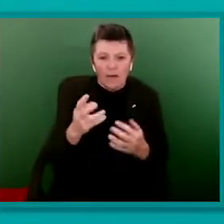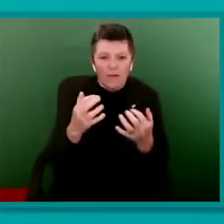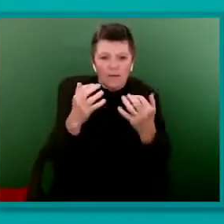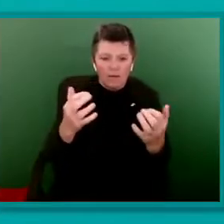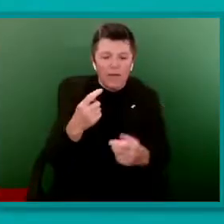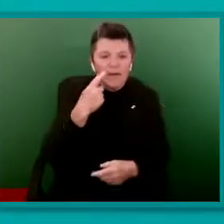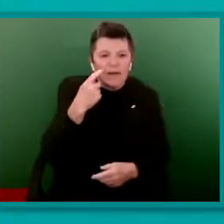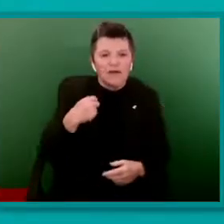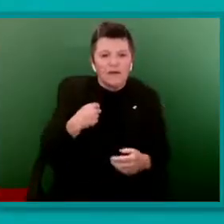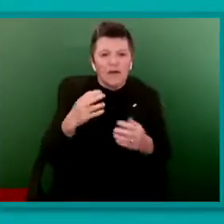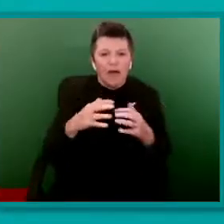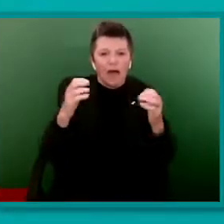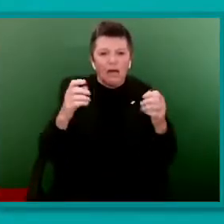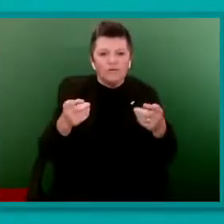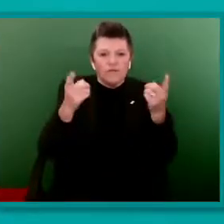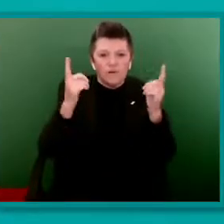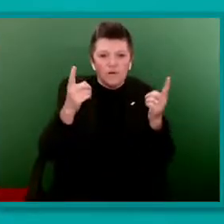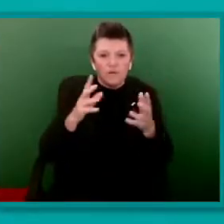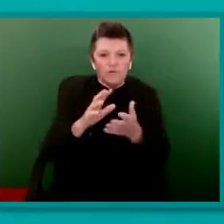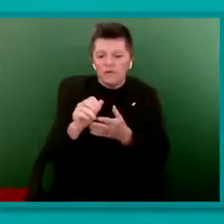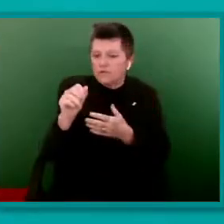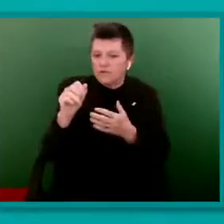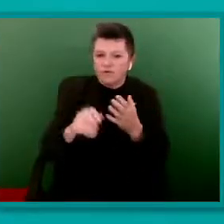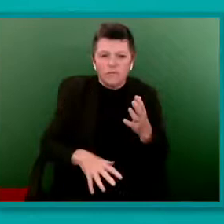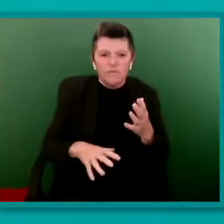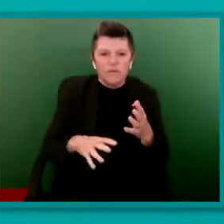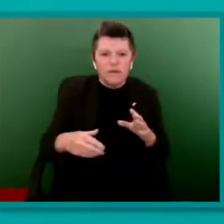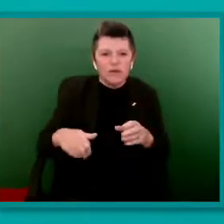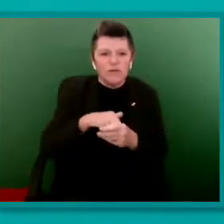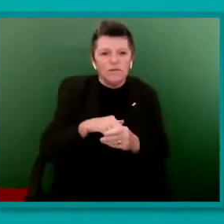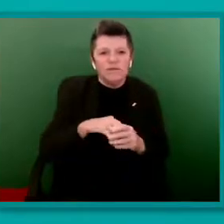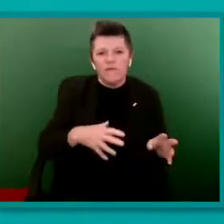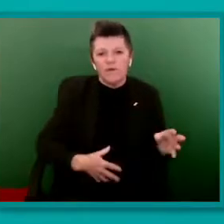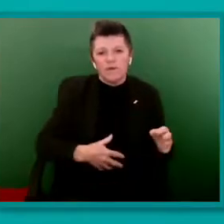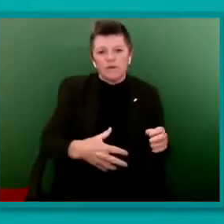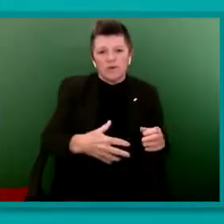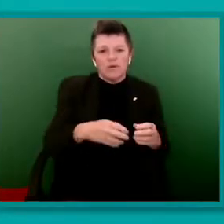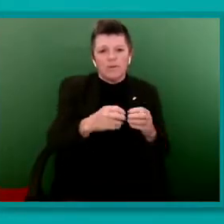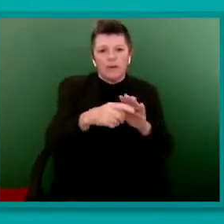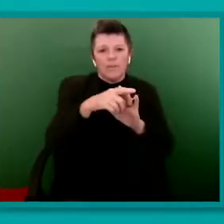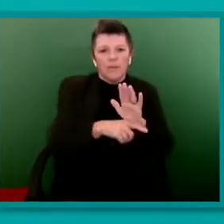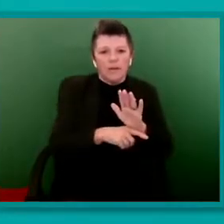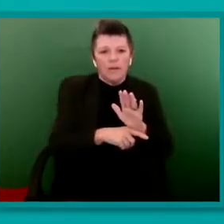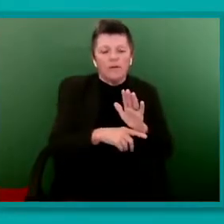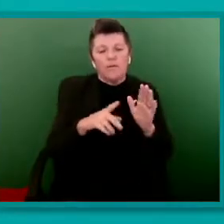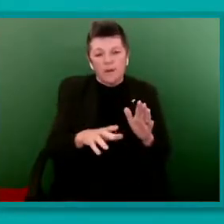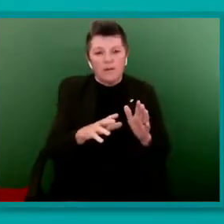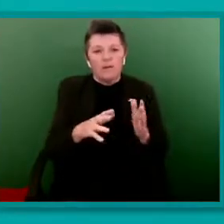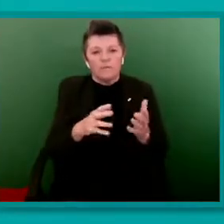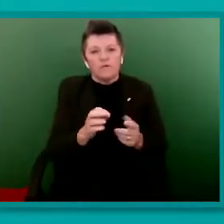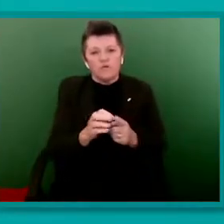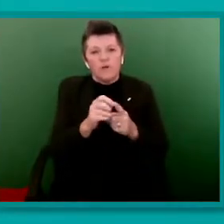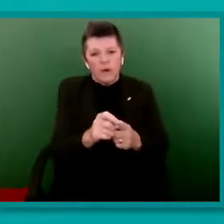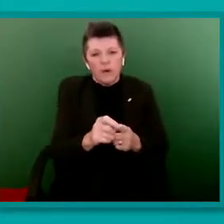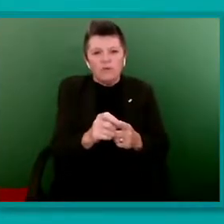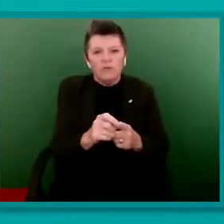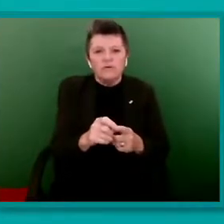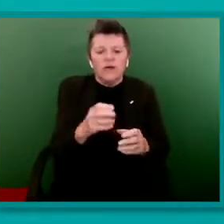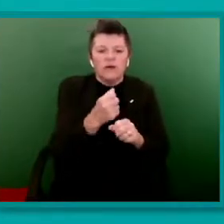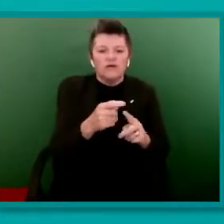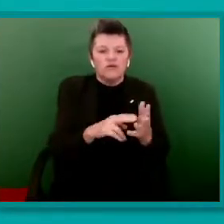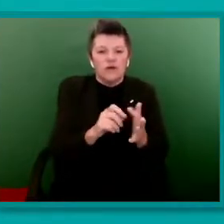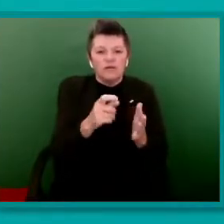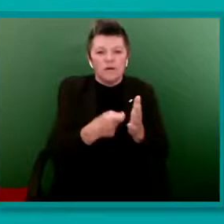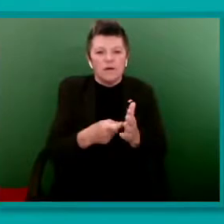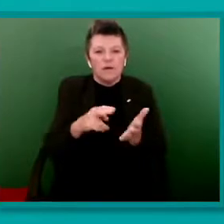maternity bill that would have proposed gender-neutral language. Headlines in the UK press recently